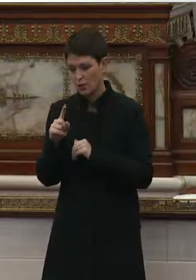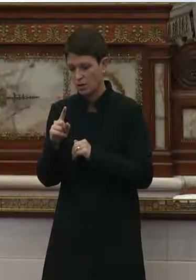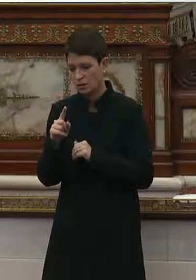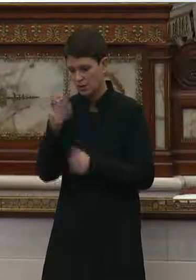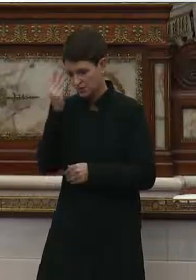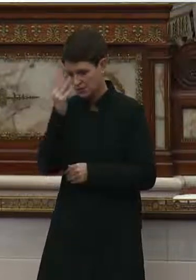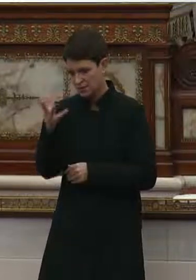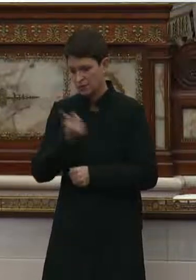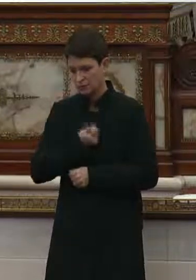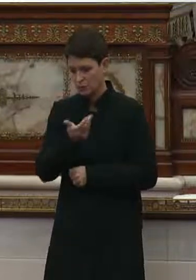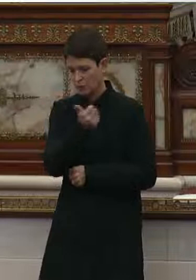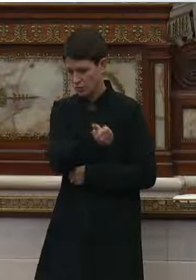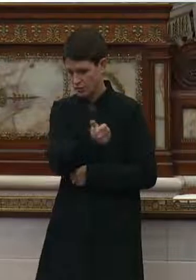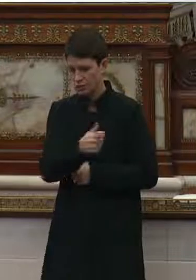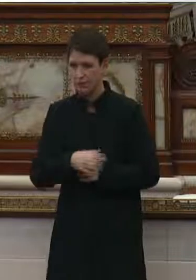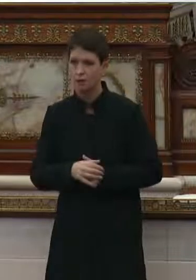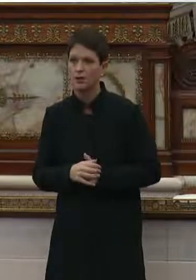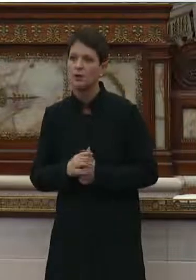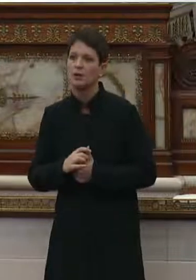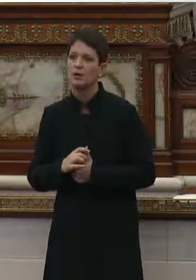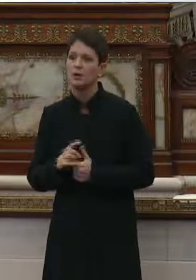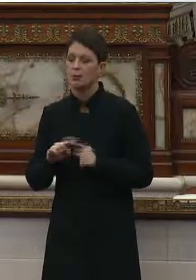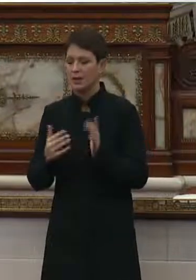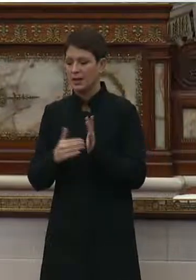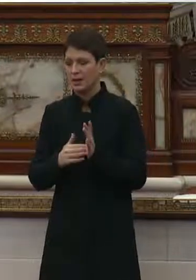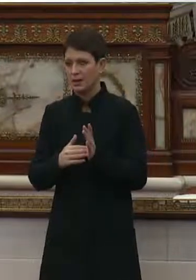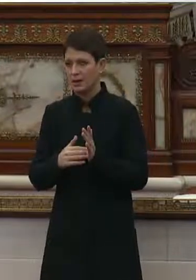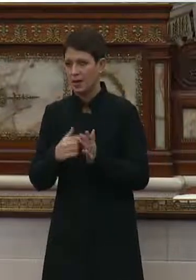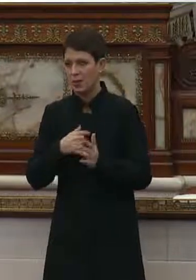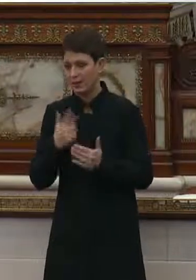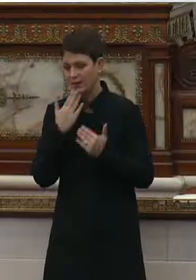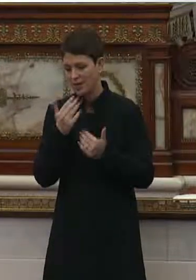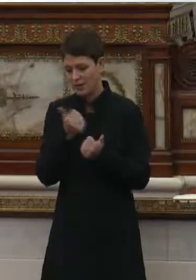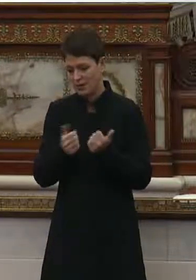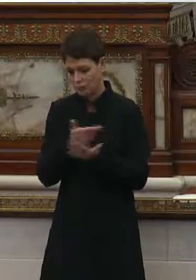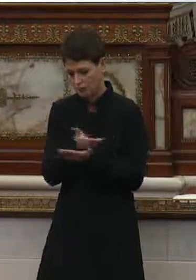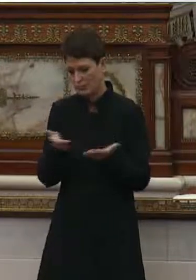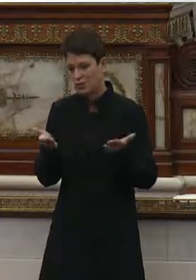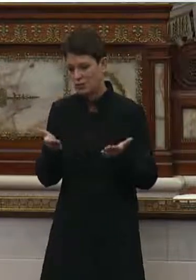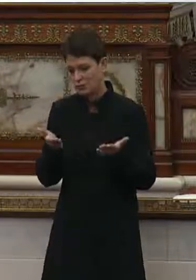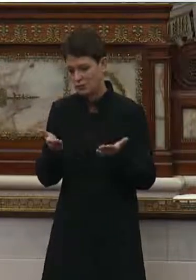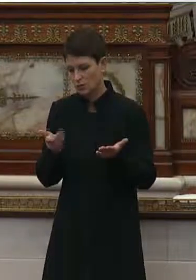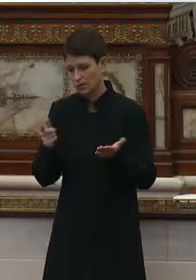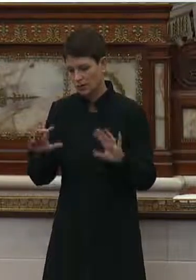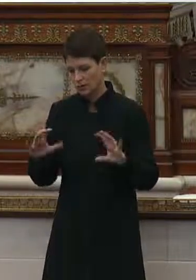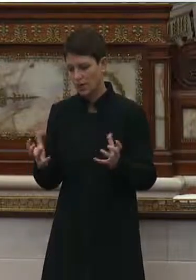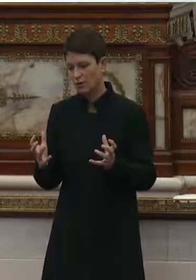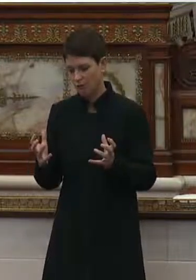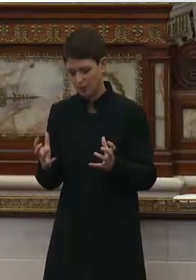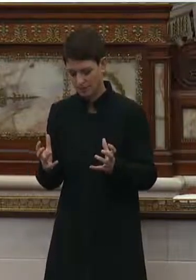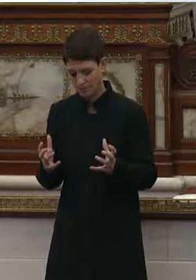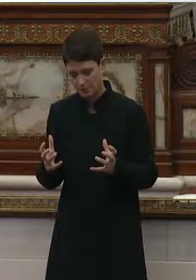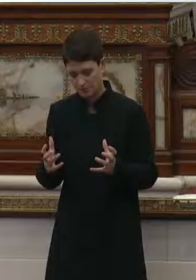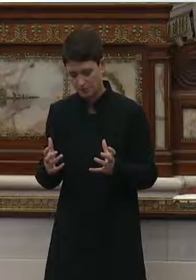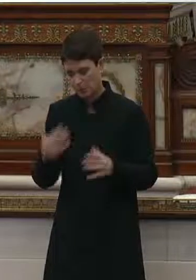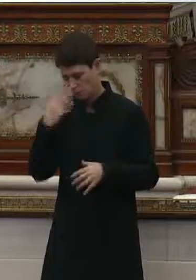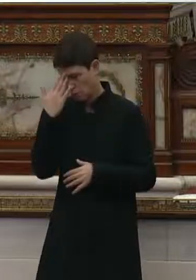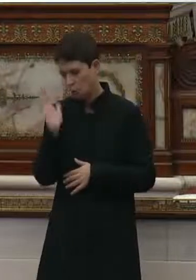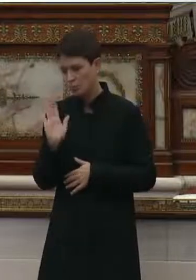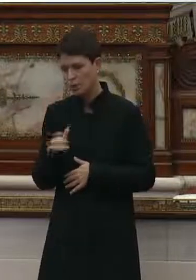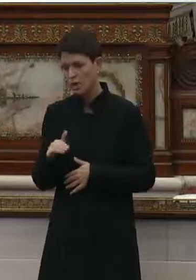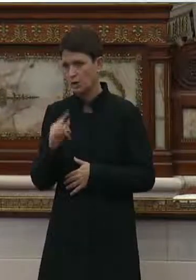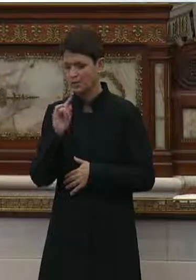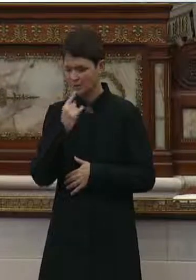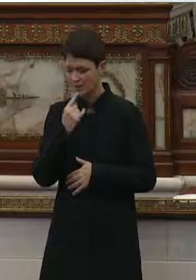raised these things. So, but once again, I just want to thank this panel. We know that there's some